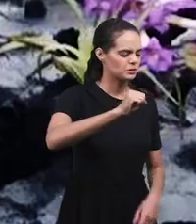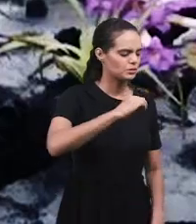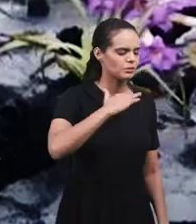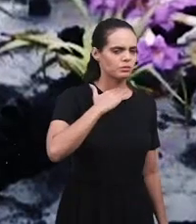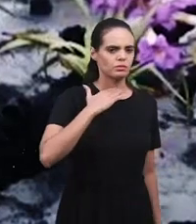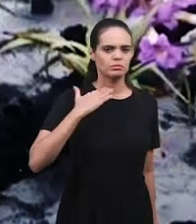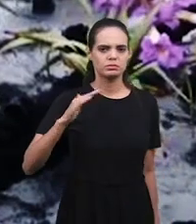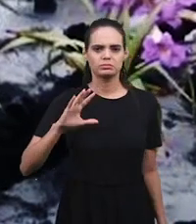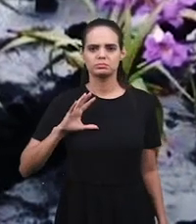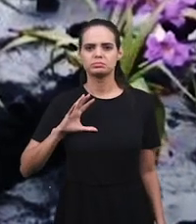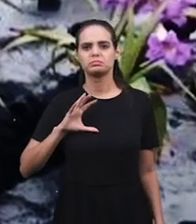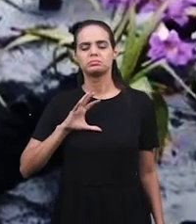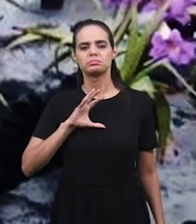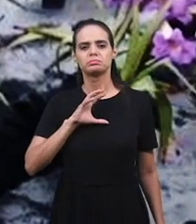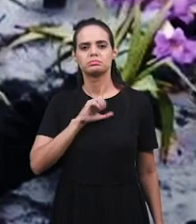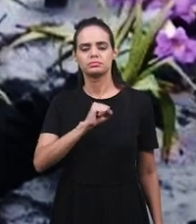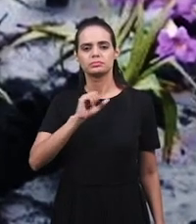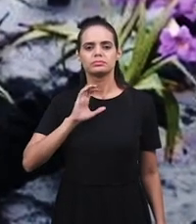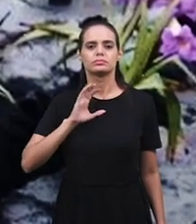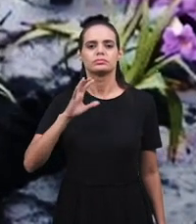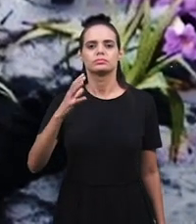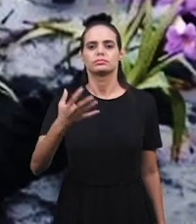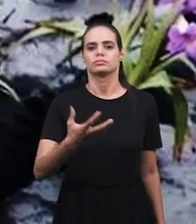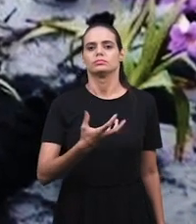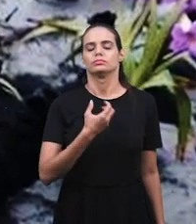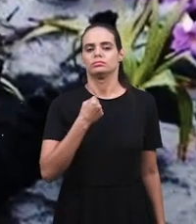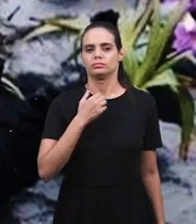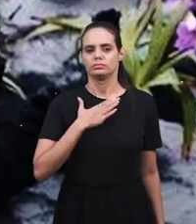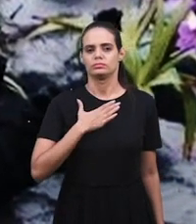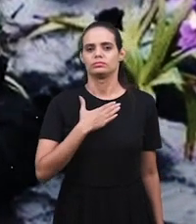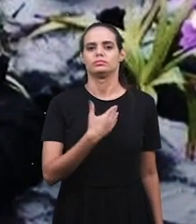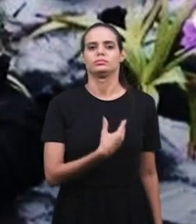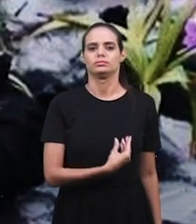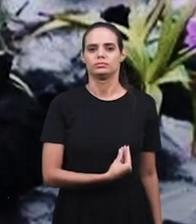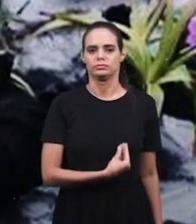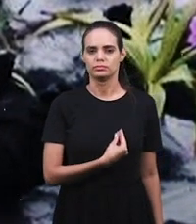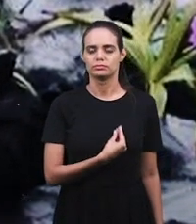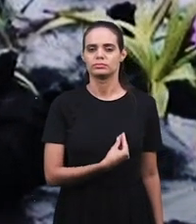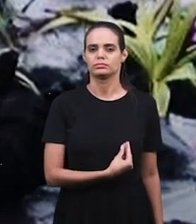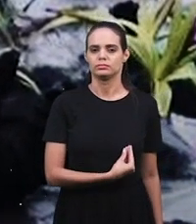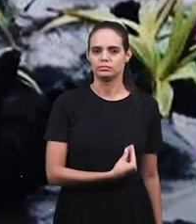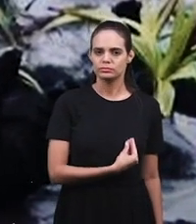Que me salvou